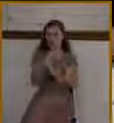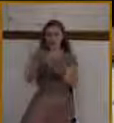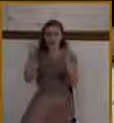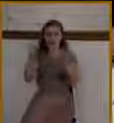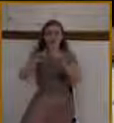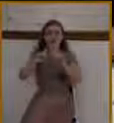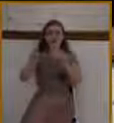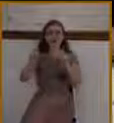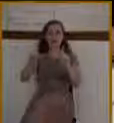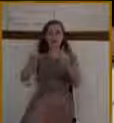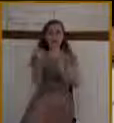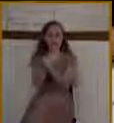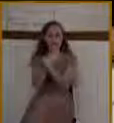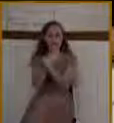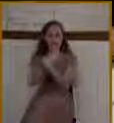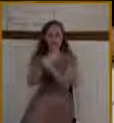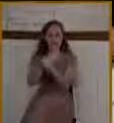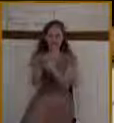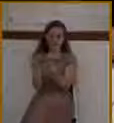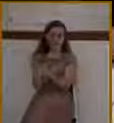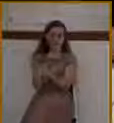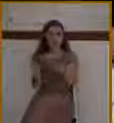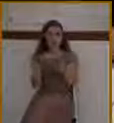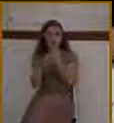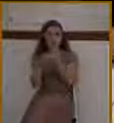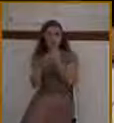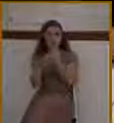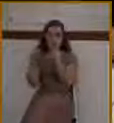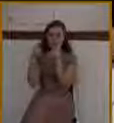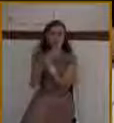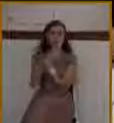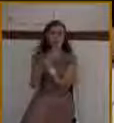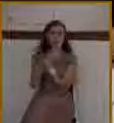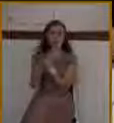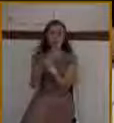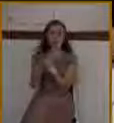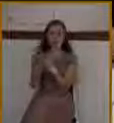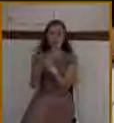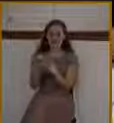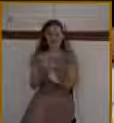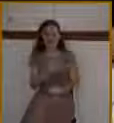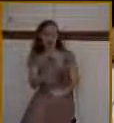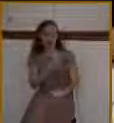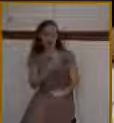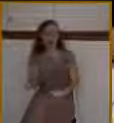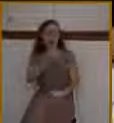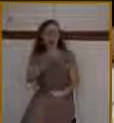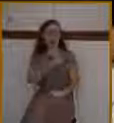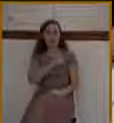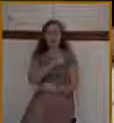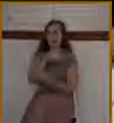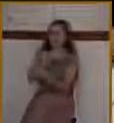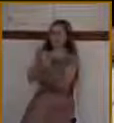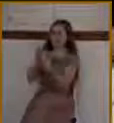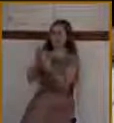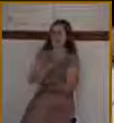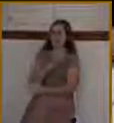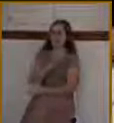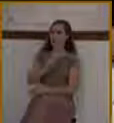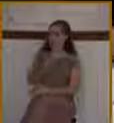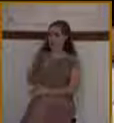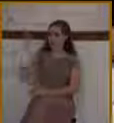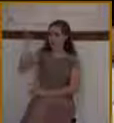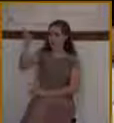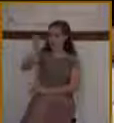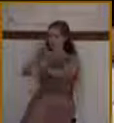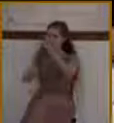there. And it's really a beatitude that addresses the king. And they're saying, save now, save now.